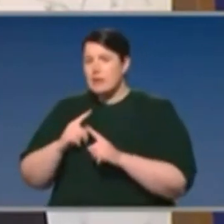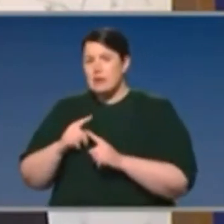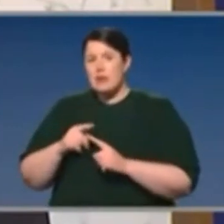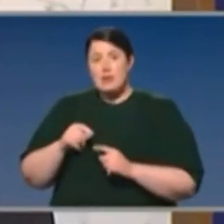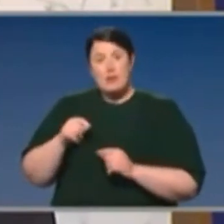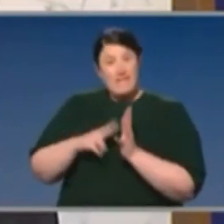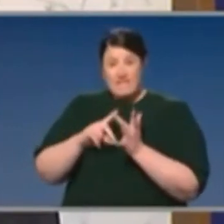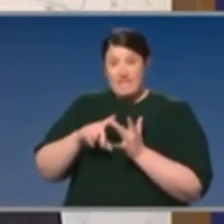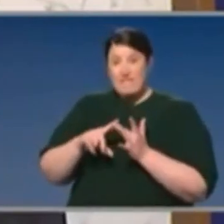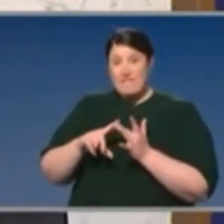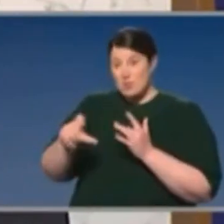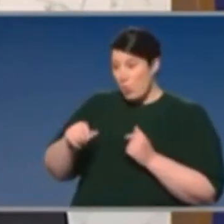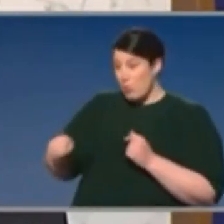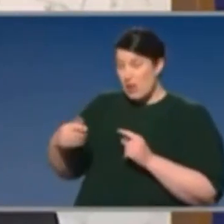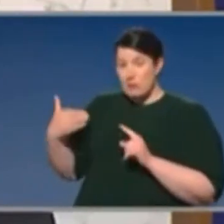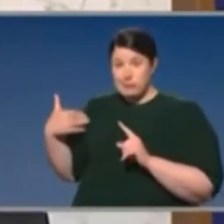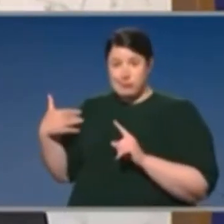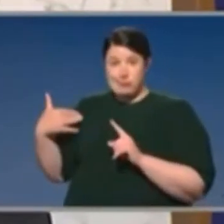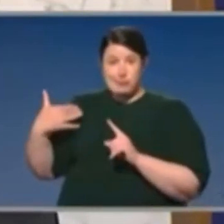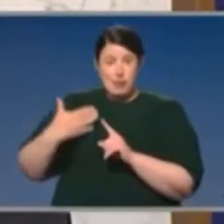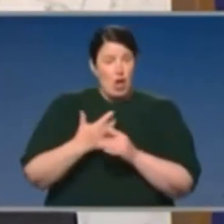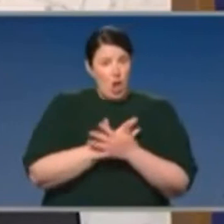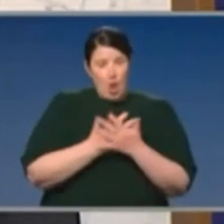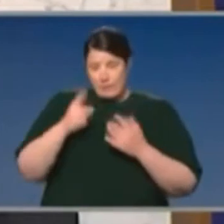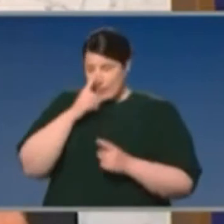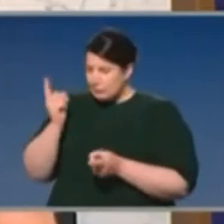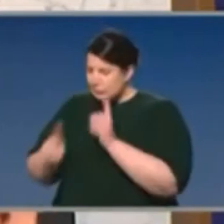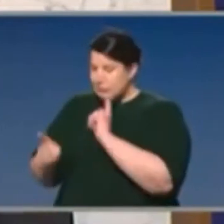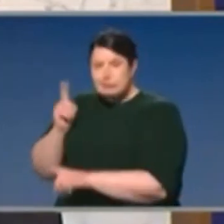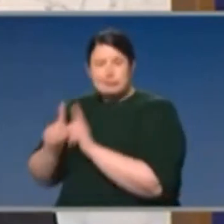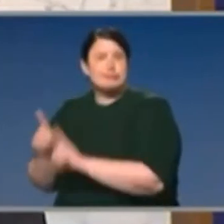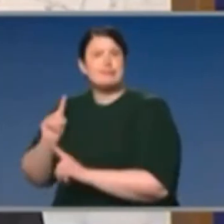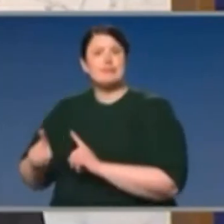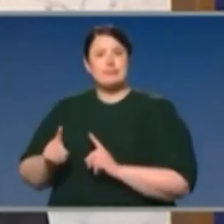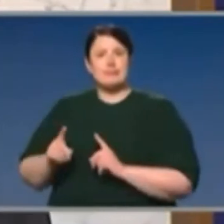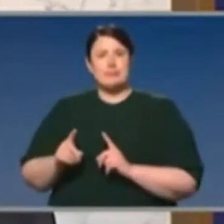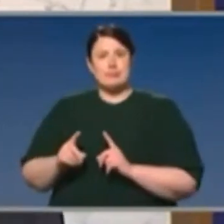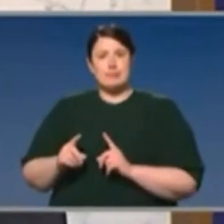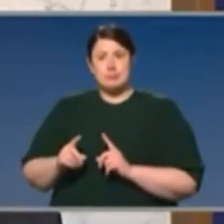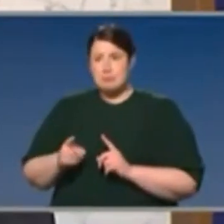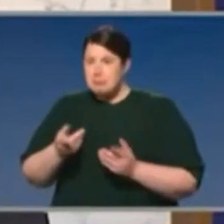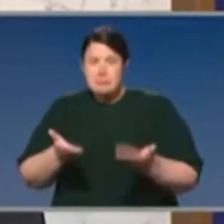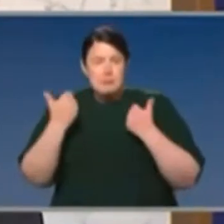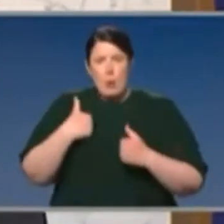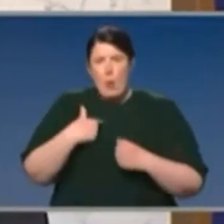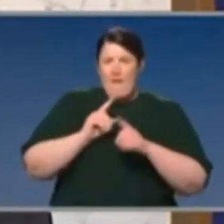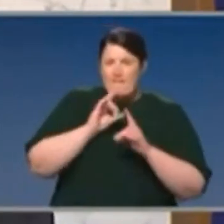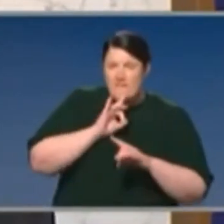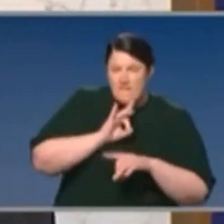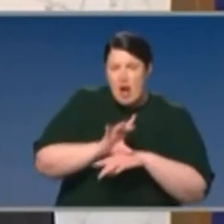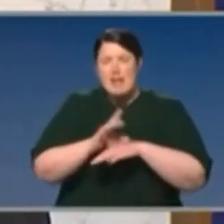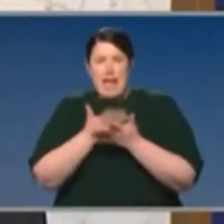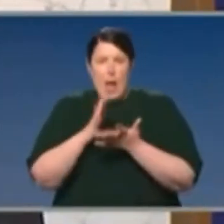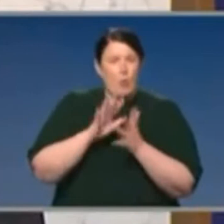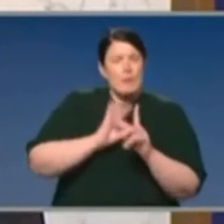hugely over the last few months with large numbers of people. Very welcome to taking in advice and